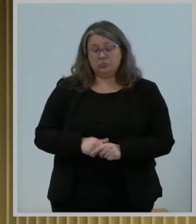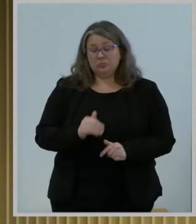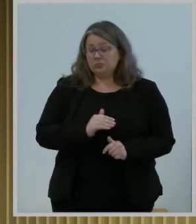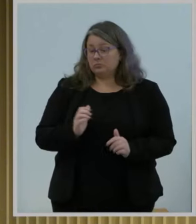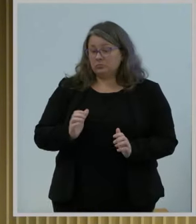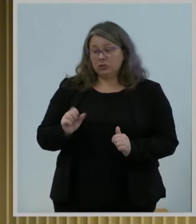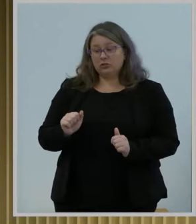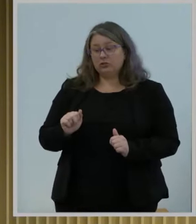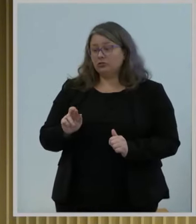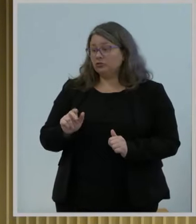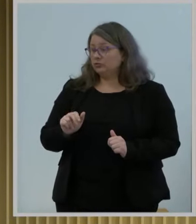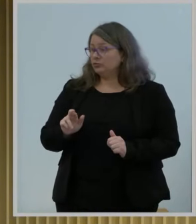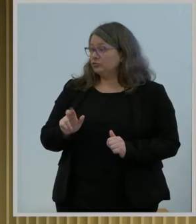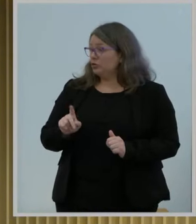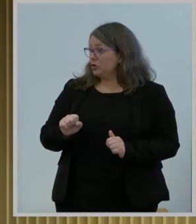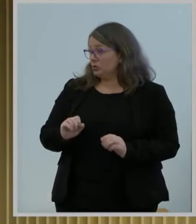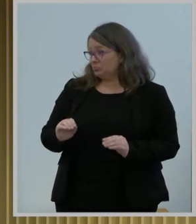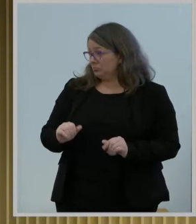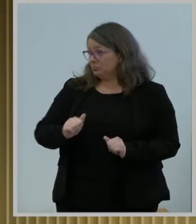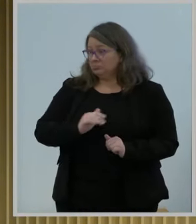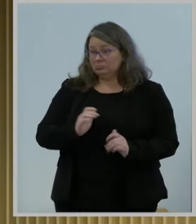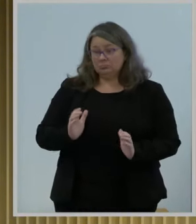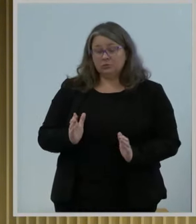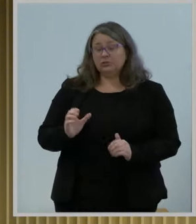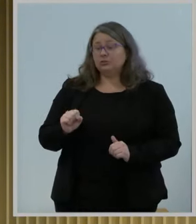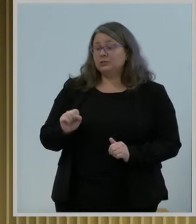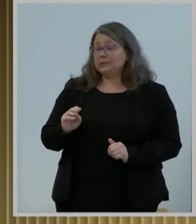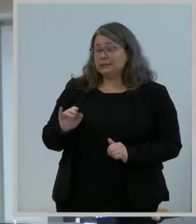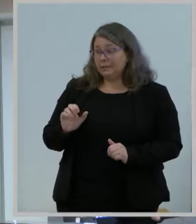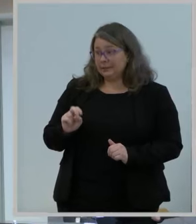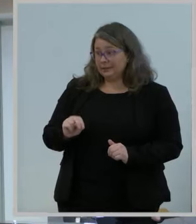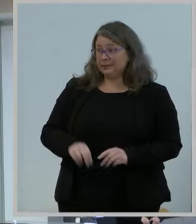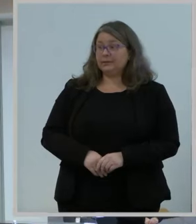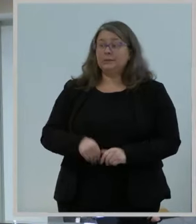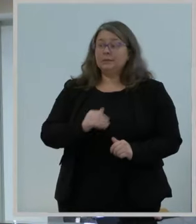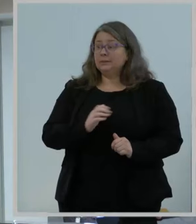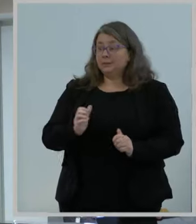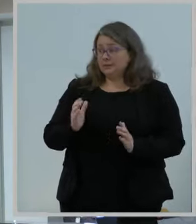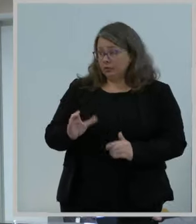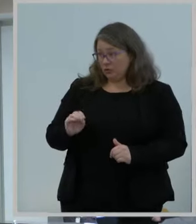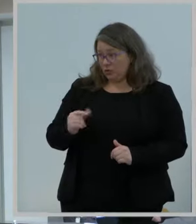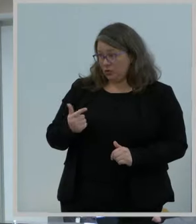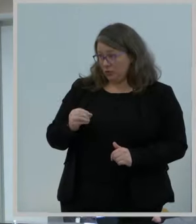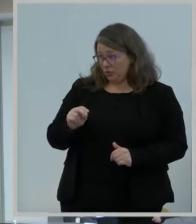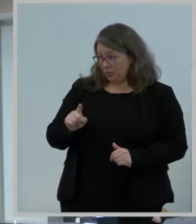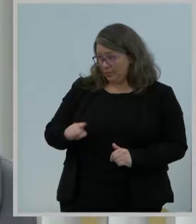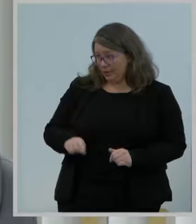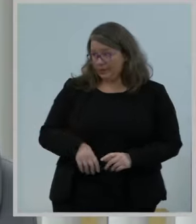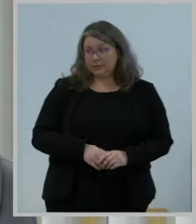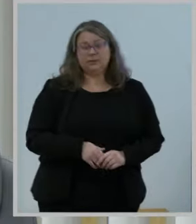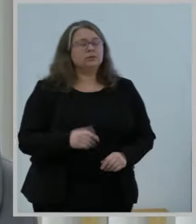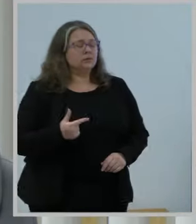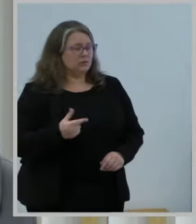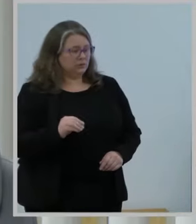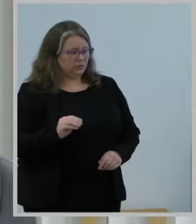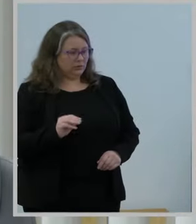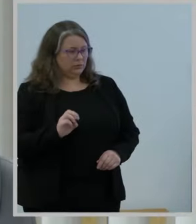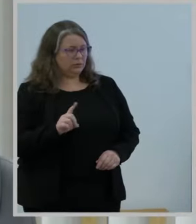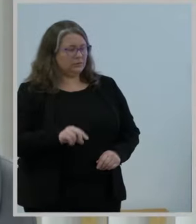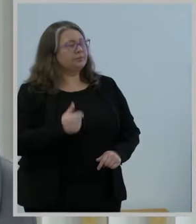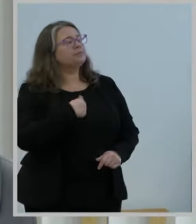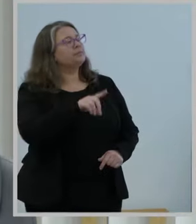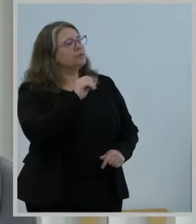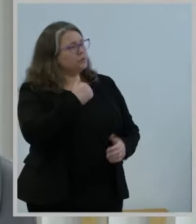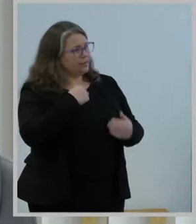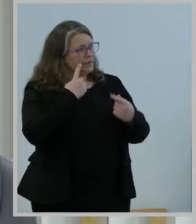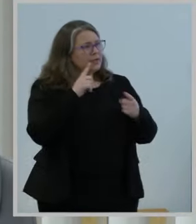Commissioner Symington? Commissioner Gomez? I do have announcements. Thank you. So thank you, Madam Chairwoman. I